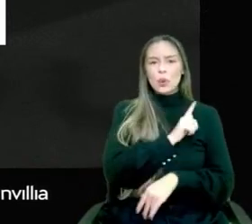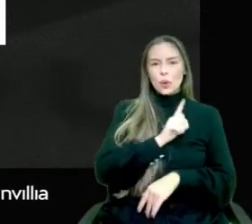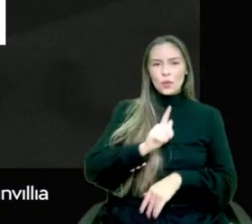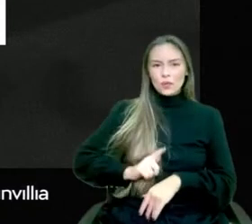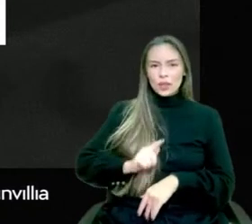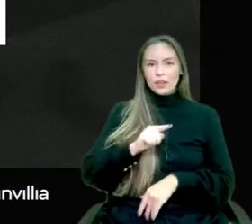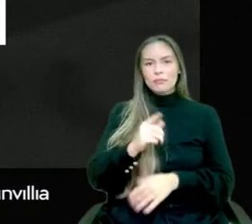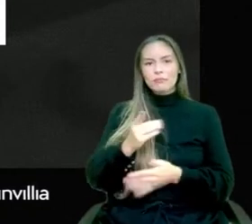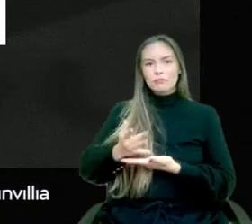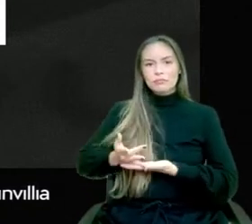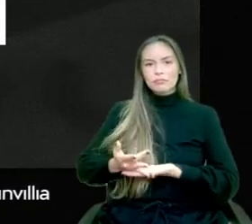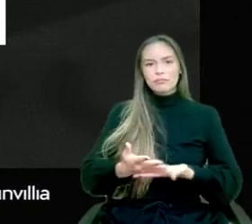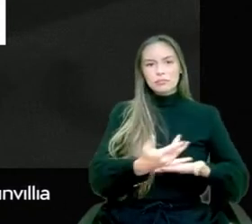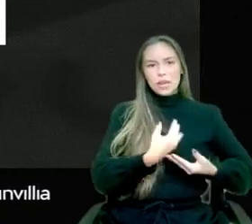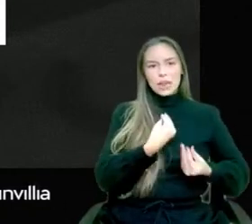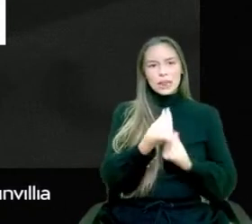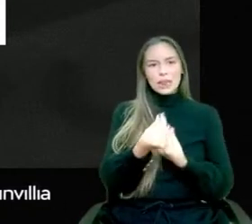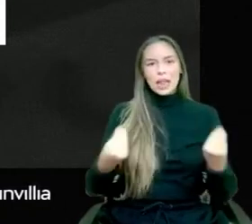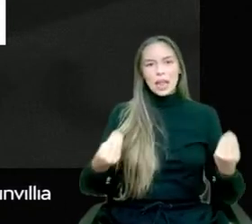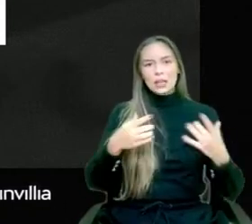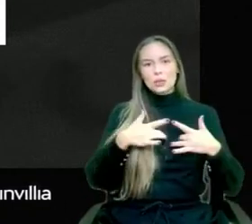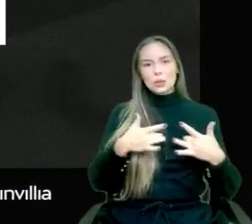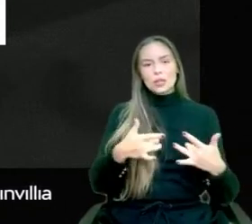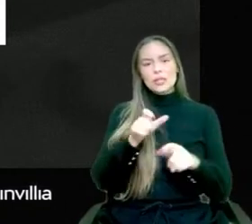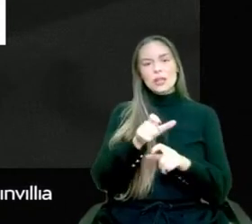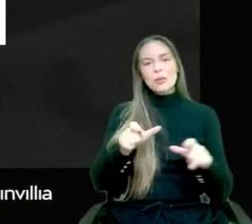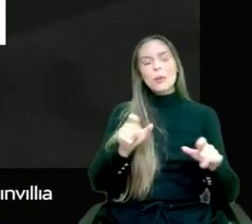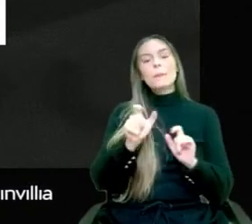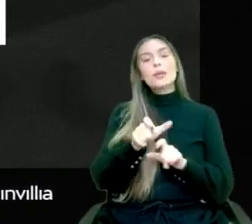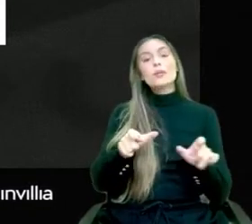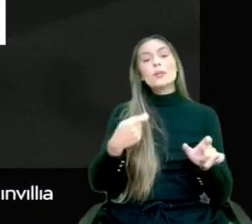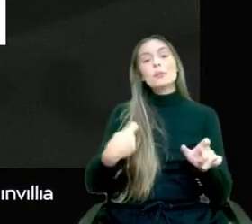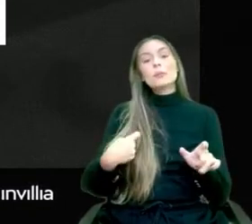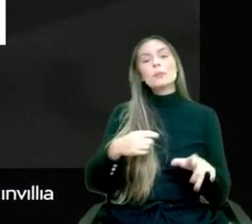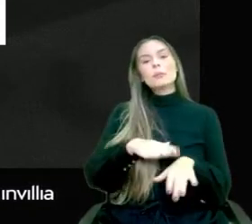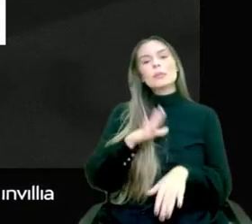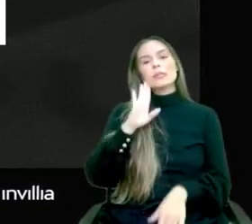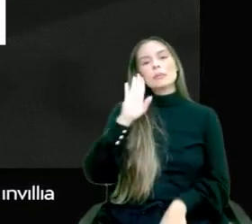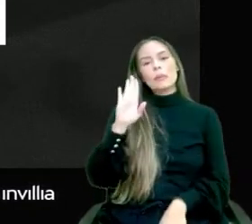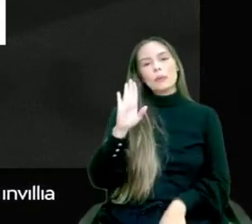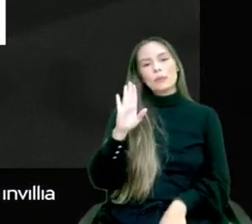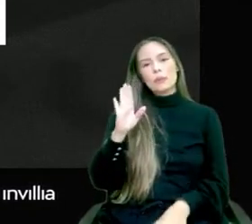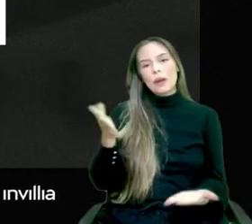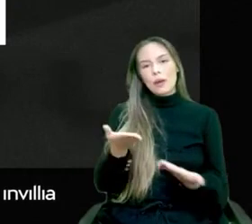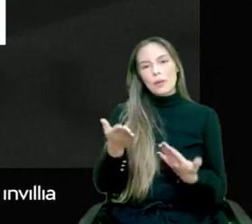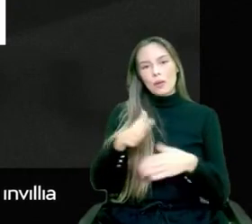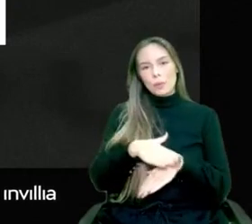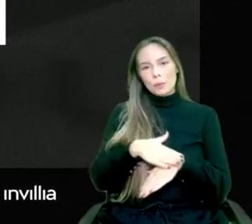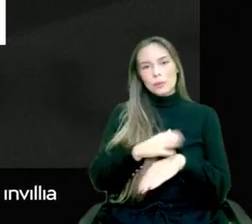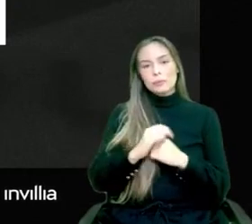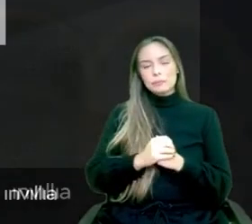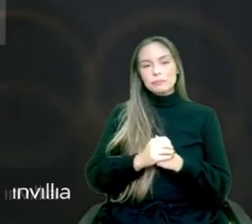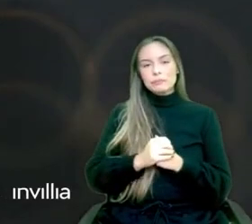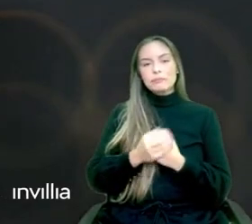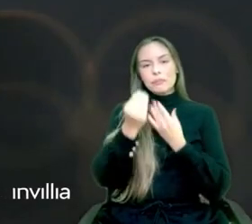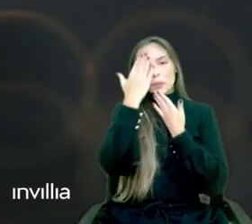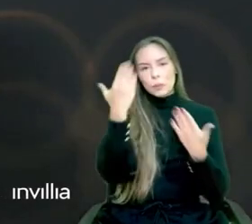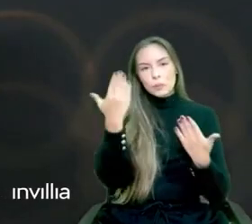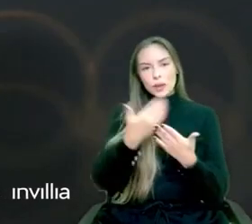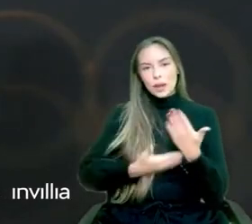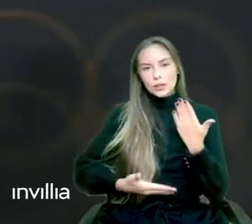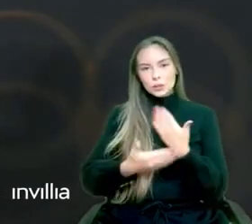donations to who mostly needs them right now. So, thank you so much for being here with us.